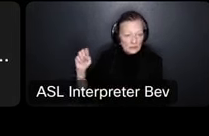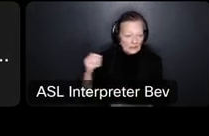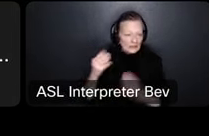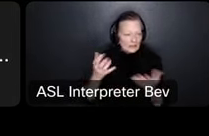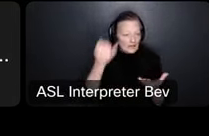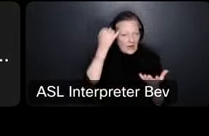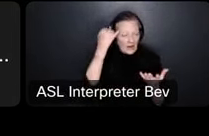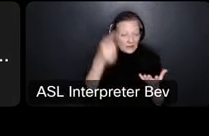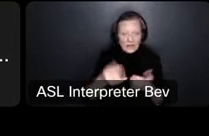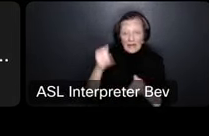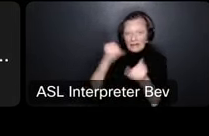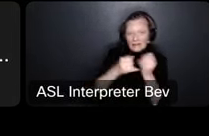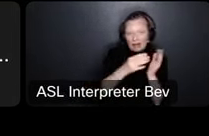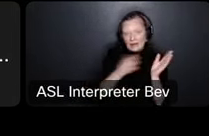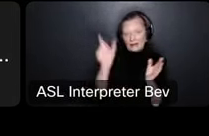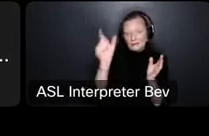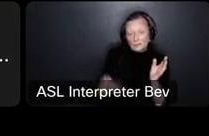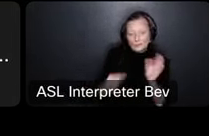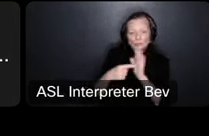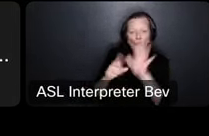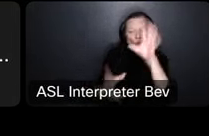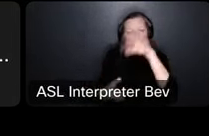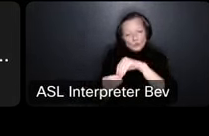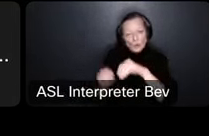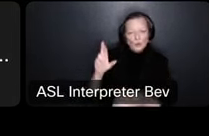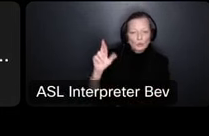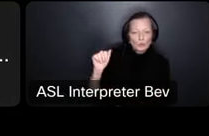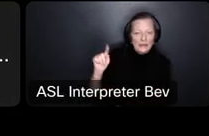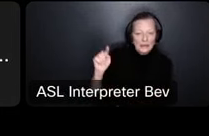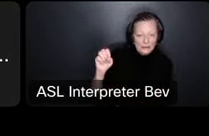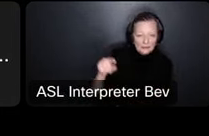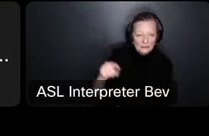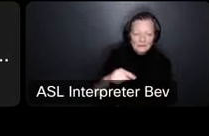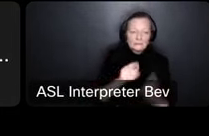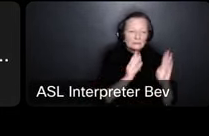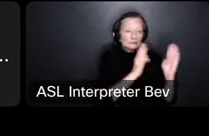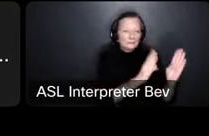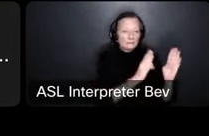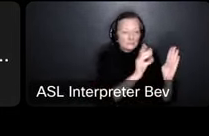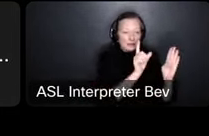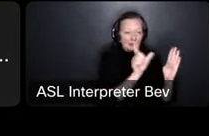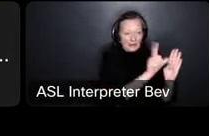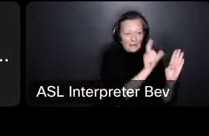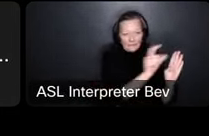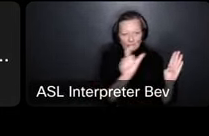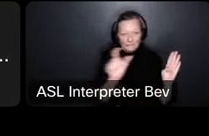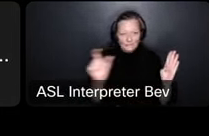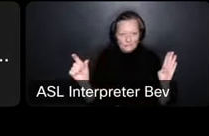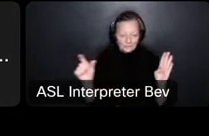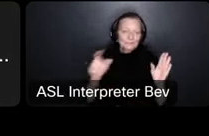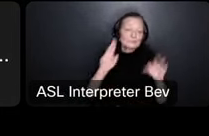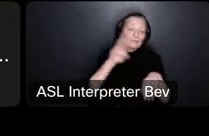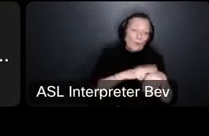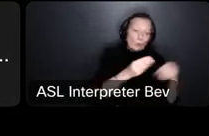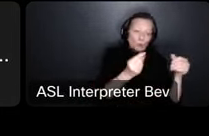last column is the total tax rate um i'm going to go from left to right on the columns just so you understand what they are of course you have a property tax here